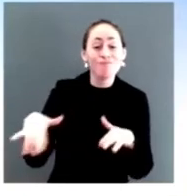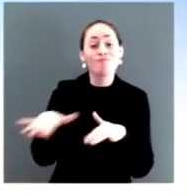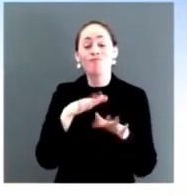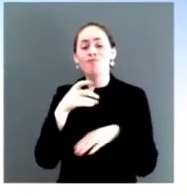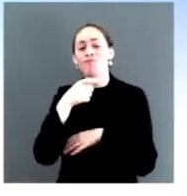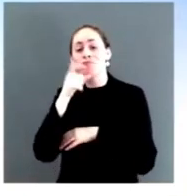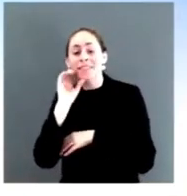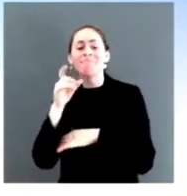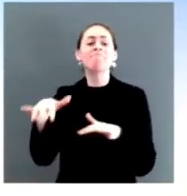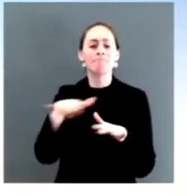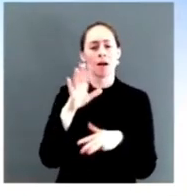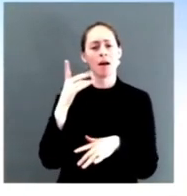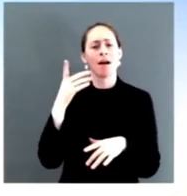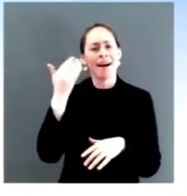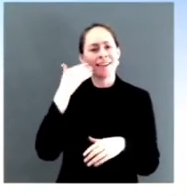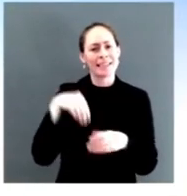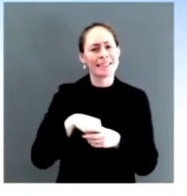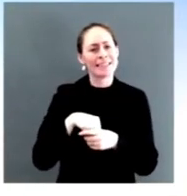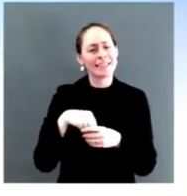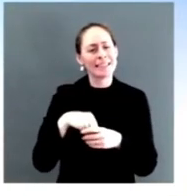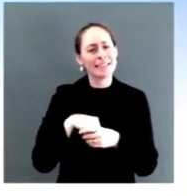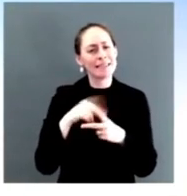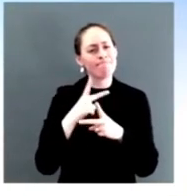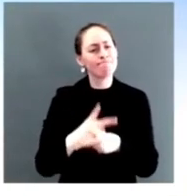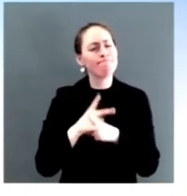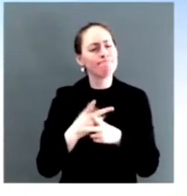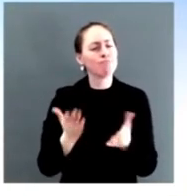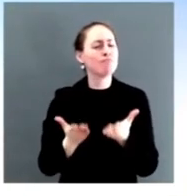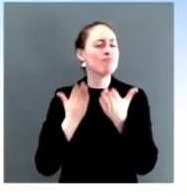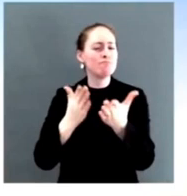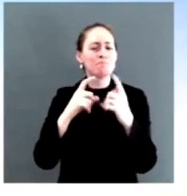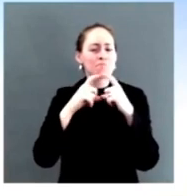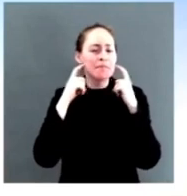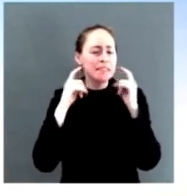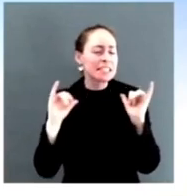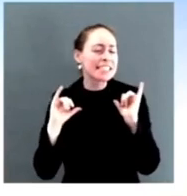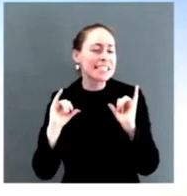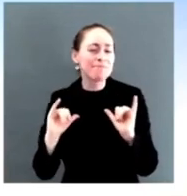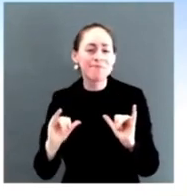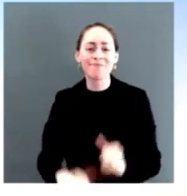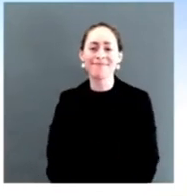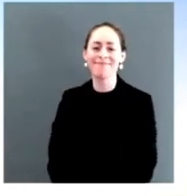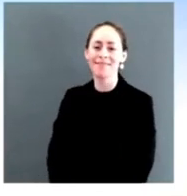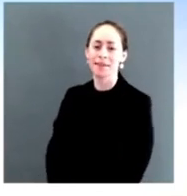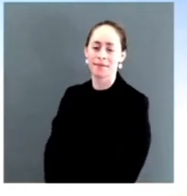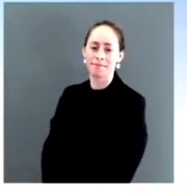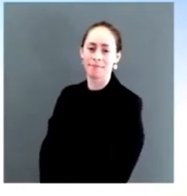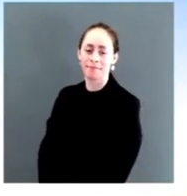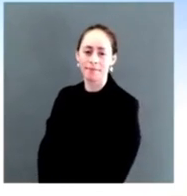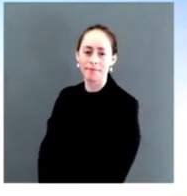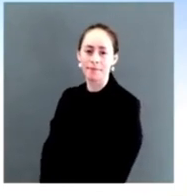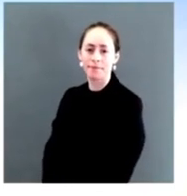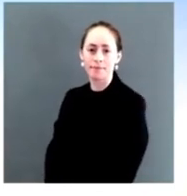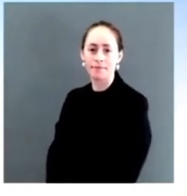heading. Dr. Fauci, as you advise the president about the possibility of new testing requirements for people coming into this